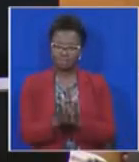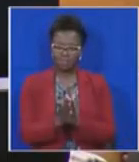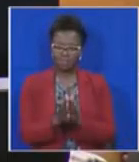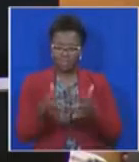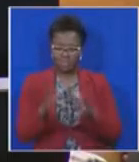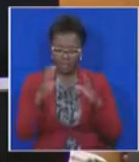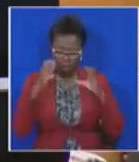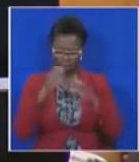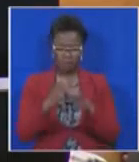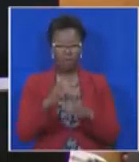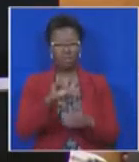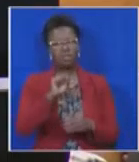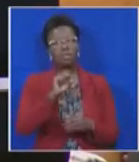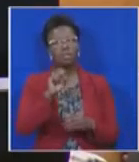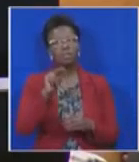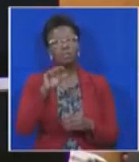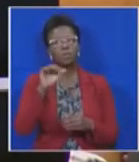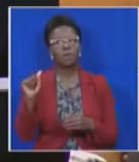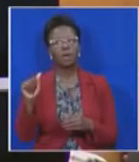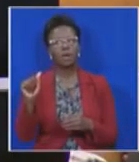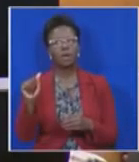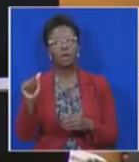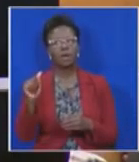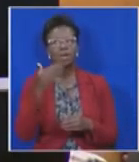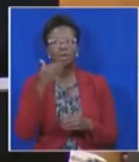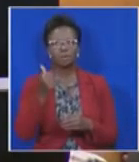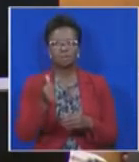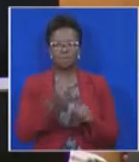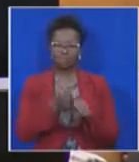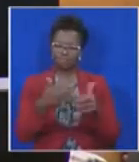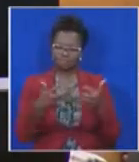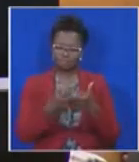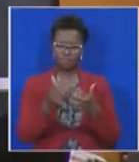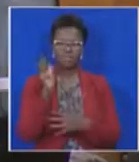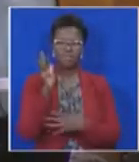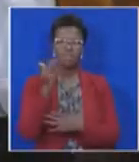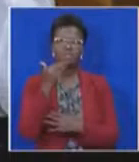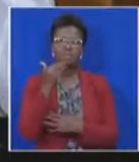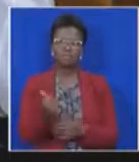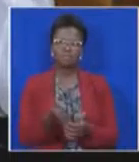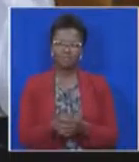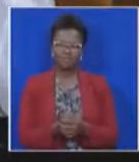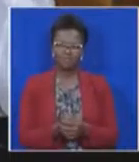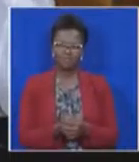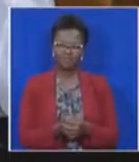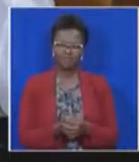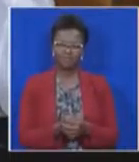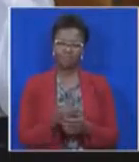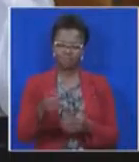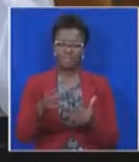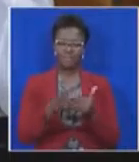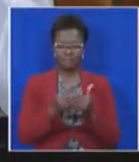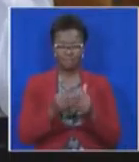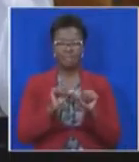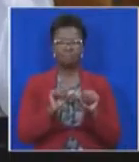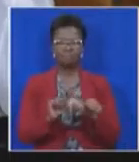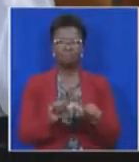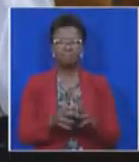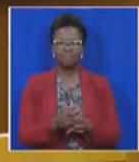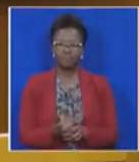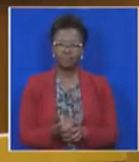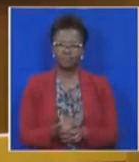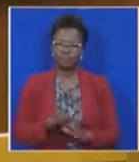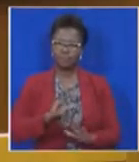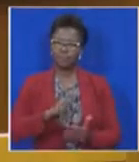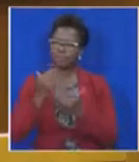of the nation addressed debate. honourable members. Please be relevant. Proceed, honourable member. Thank